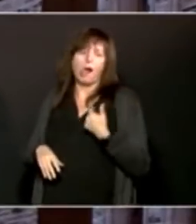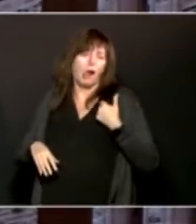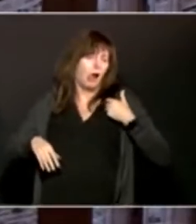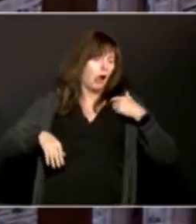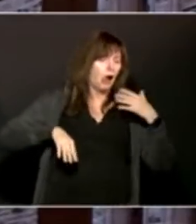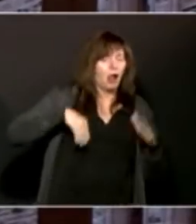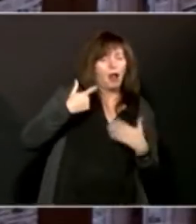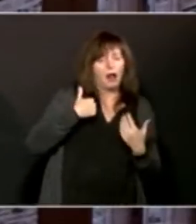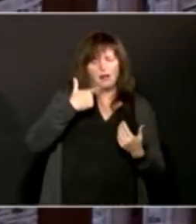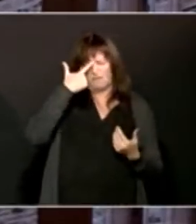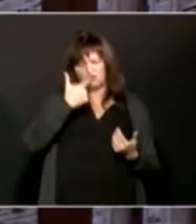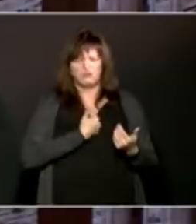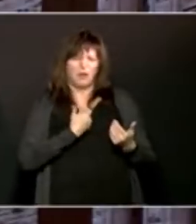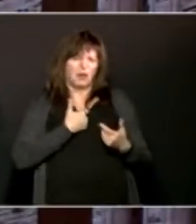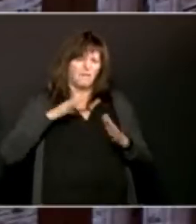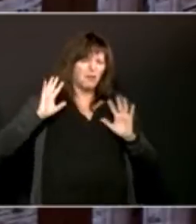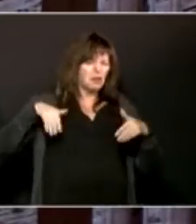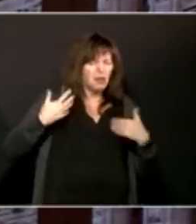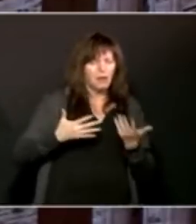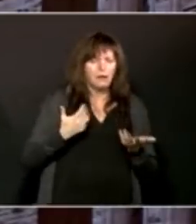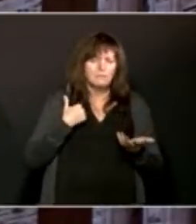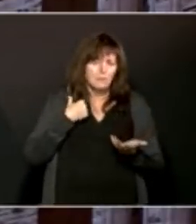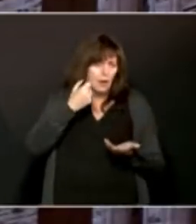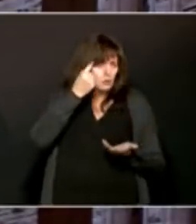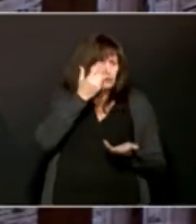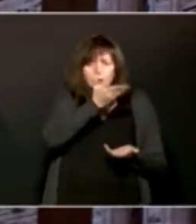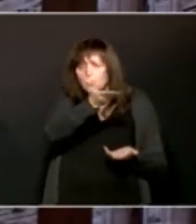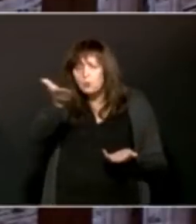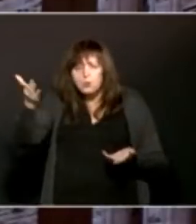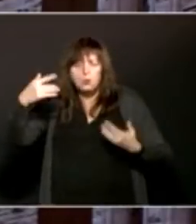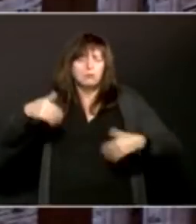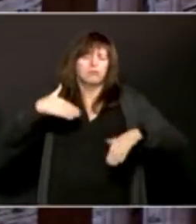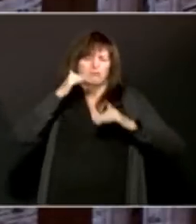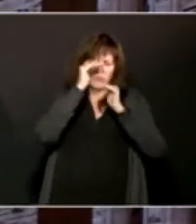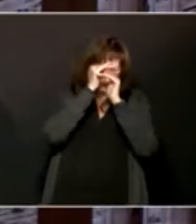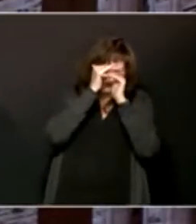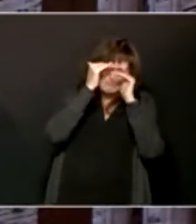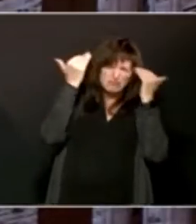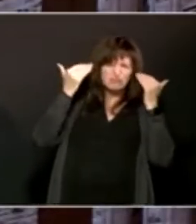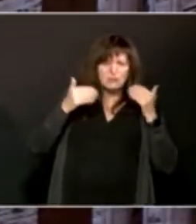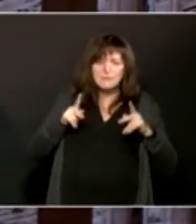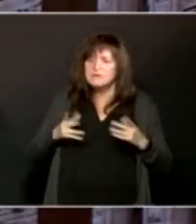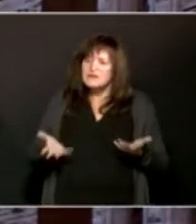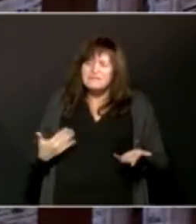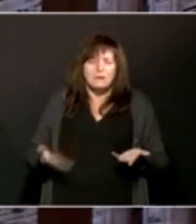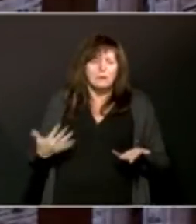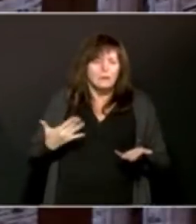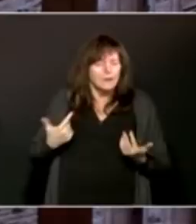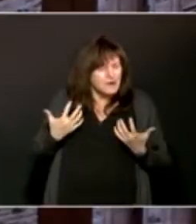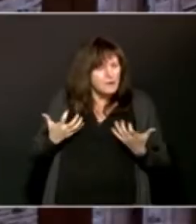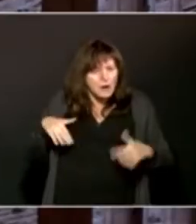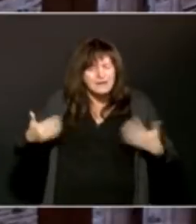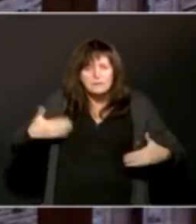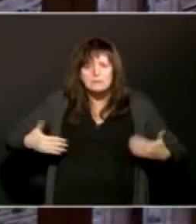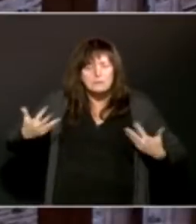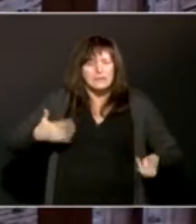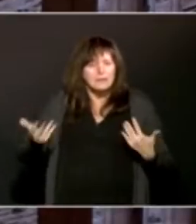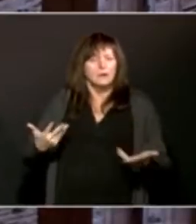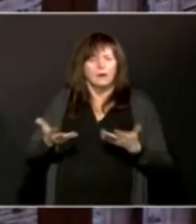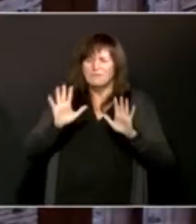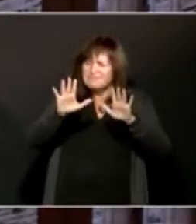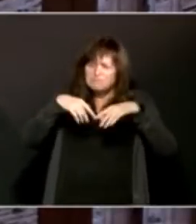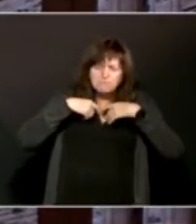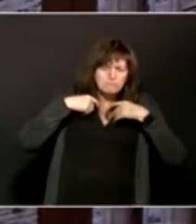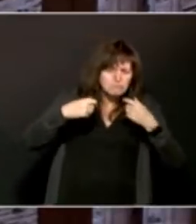There's fatigue in it. I understand that. People are getting pent up like spring breaking. They want to get out and do that. And I understand it. And I appreciate